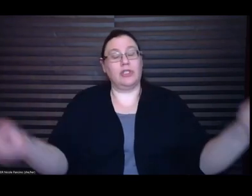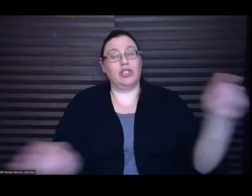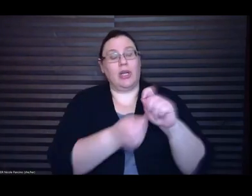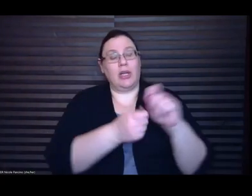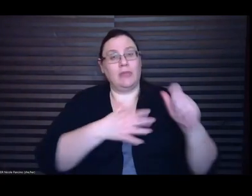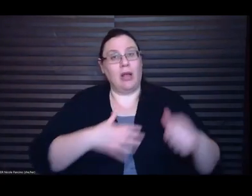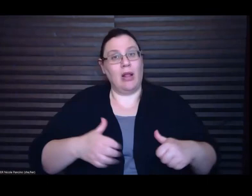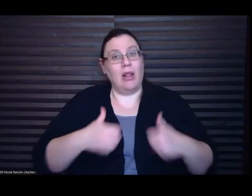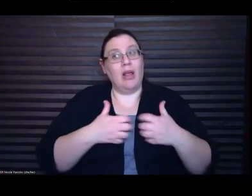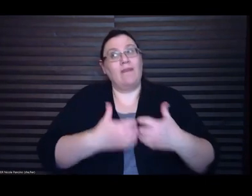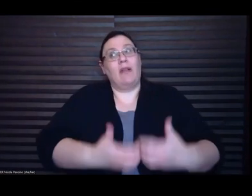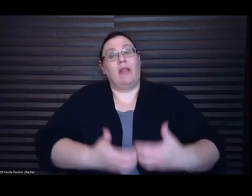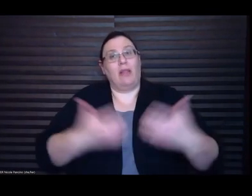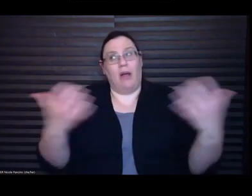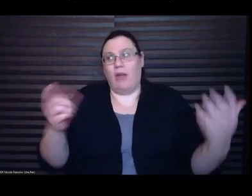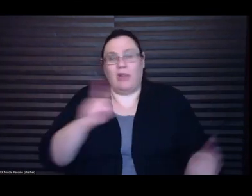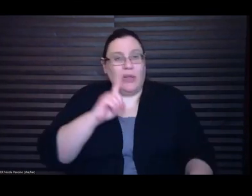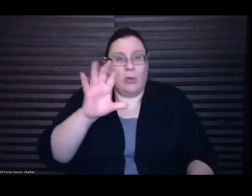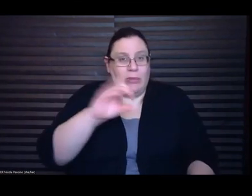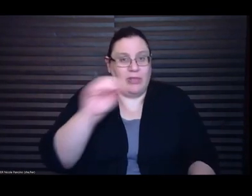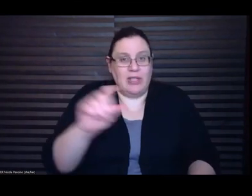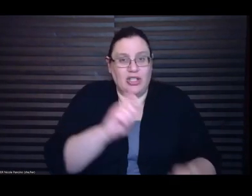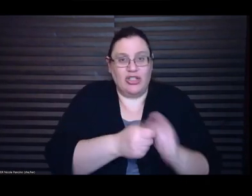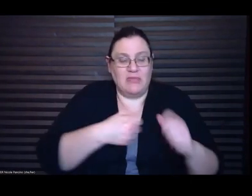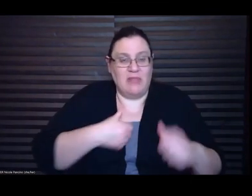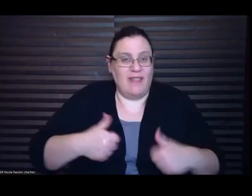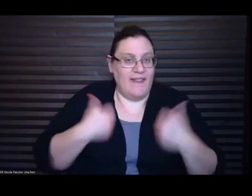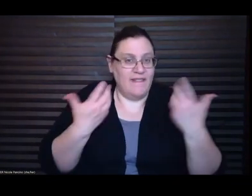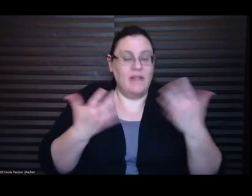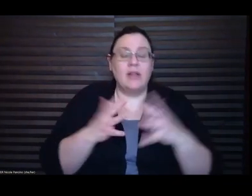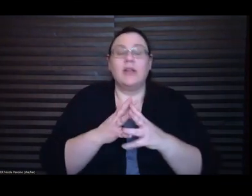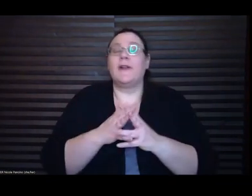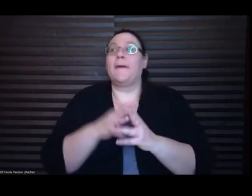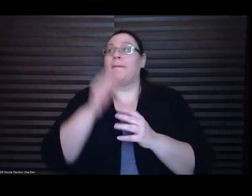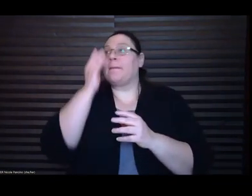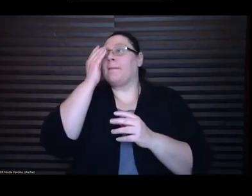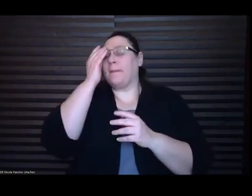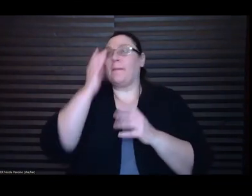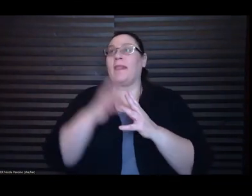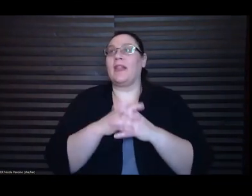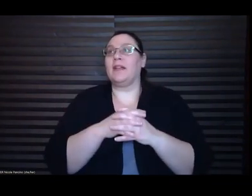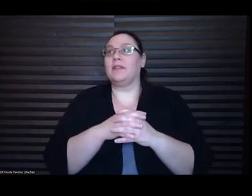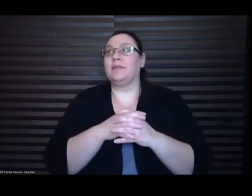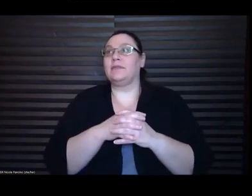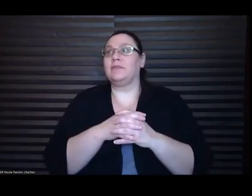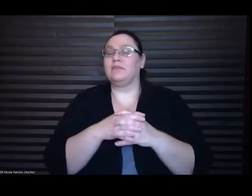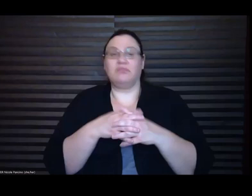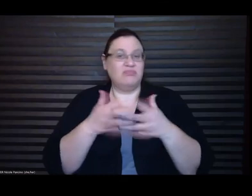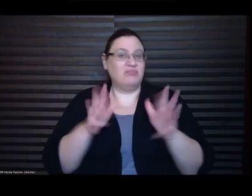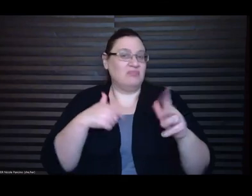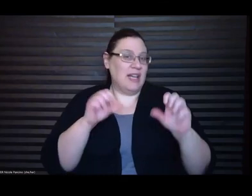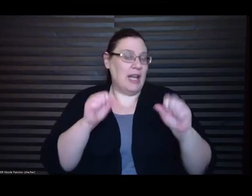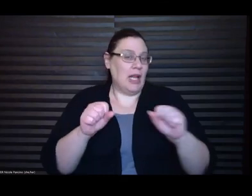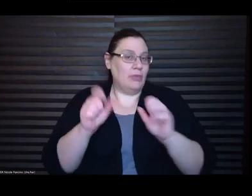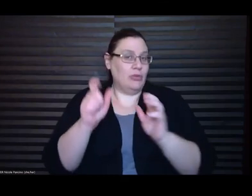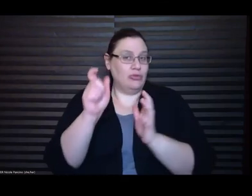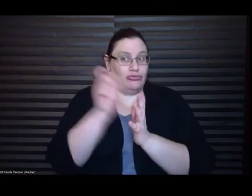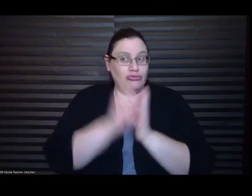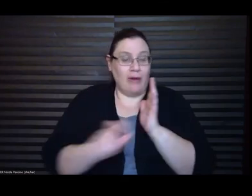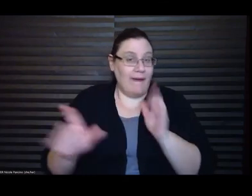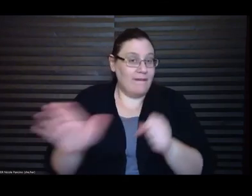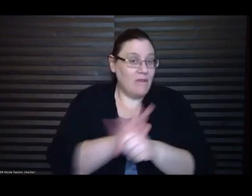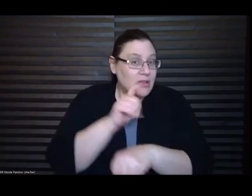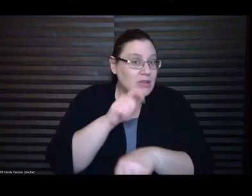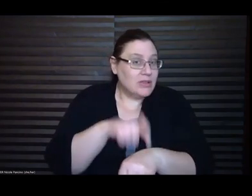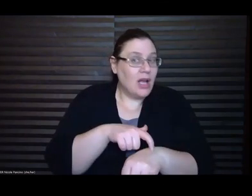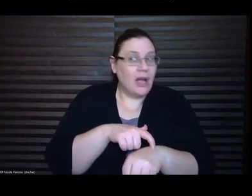so I've been able to write full time since the book came out and even then I was